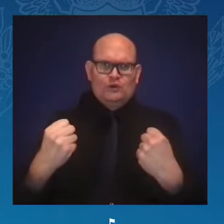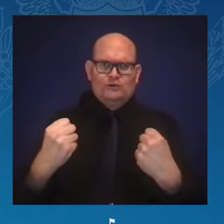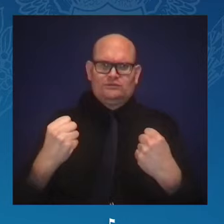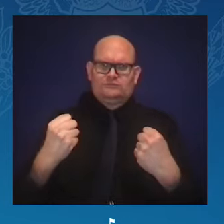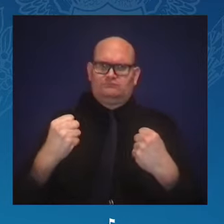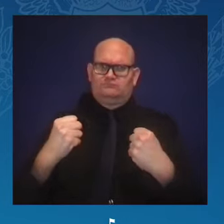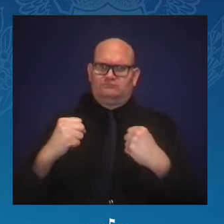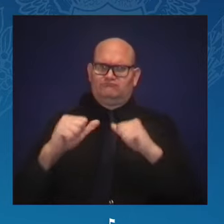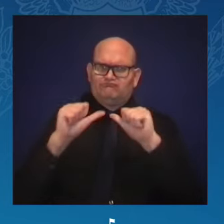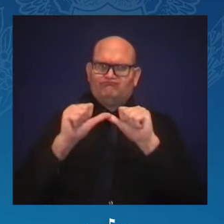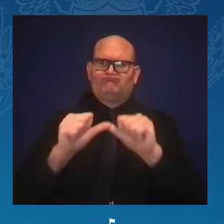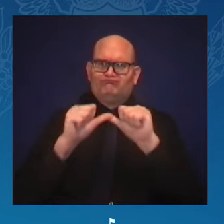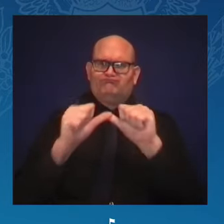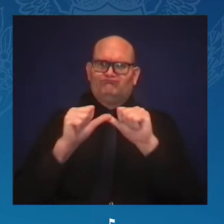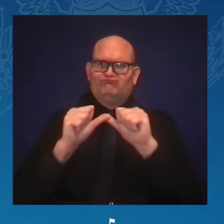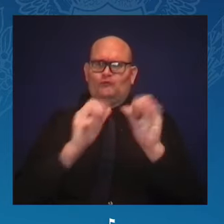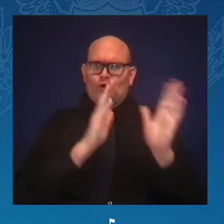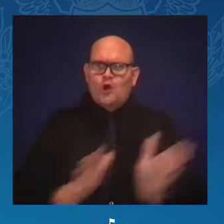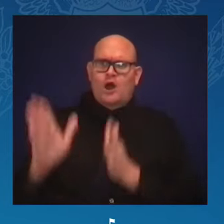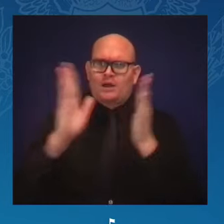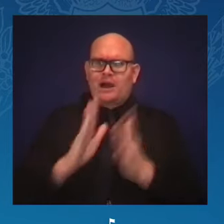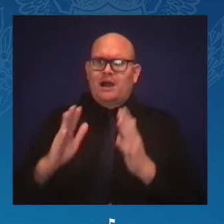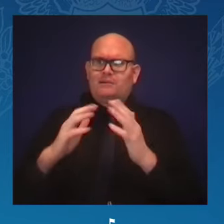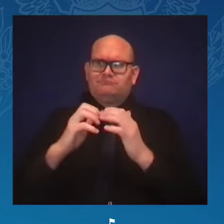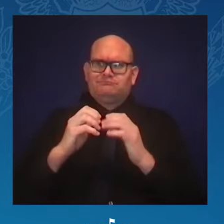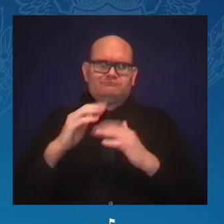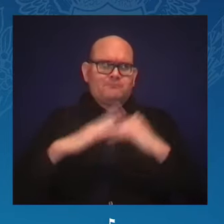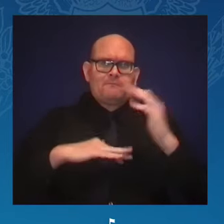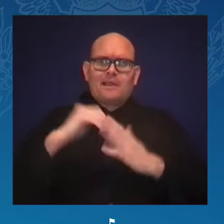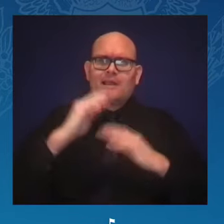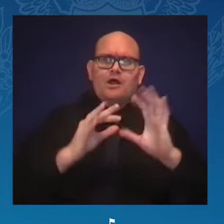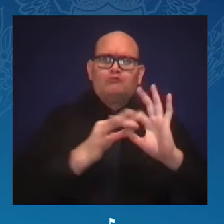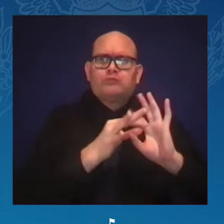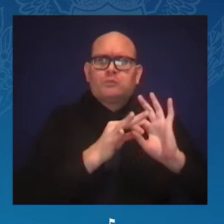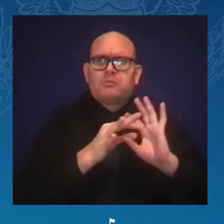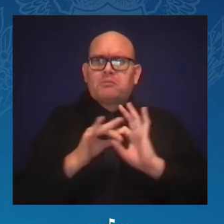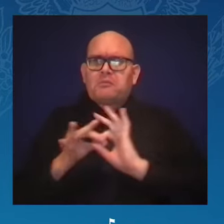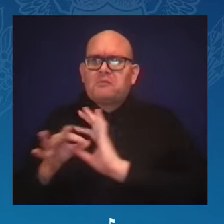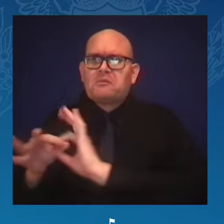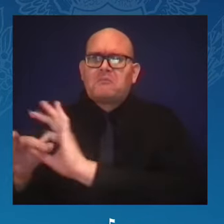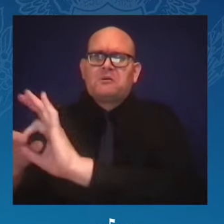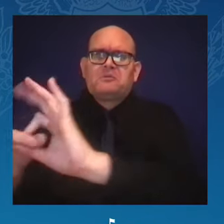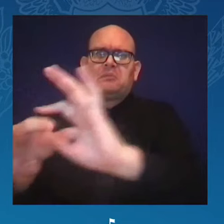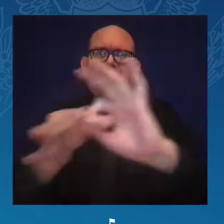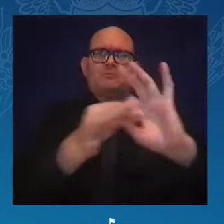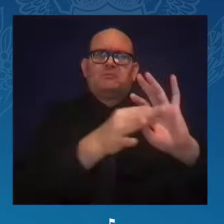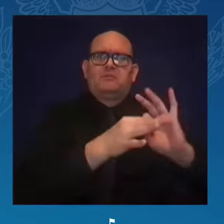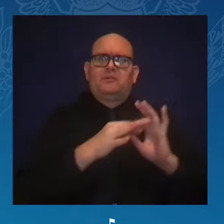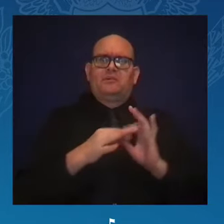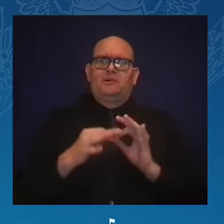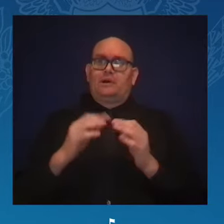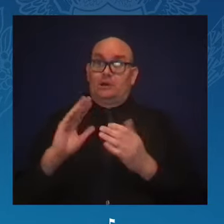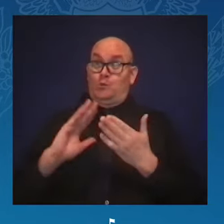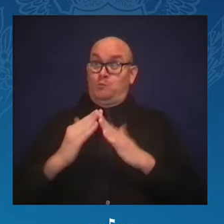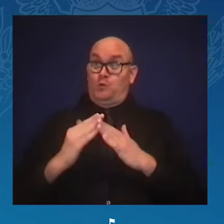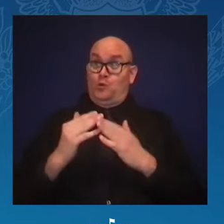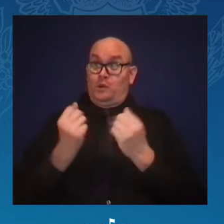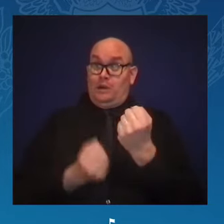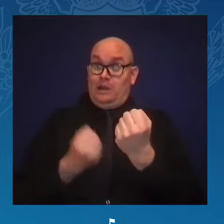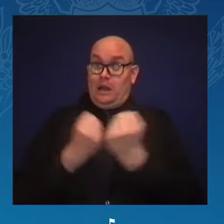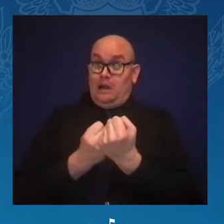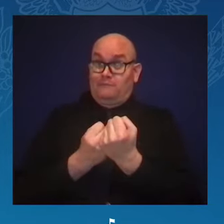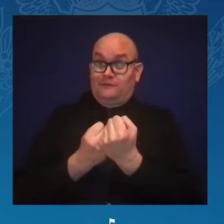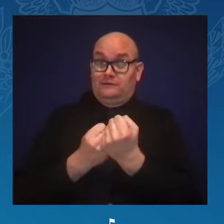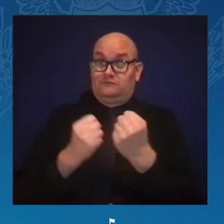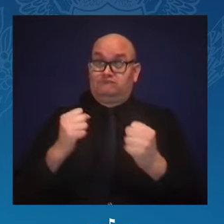build coalitions, and activate our communities. Let us continue to stand